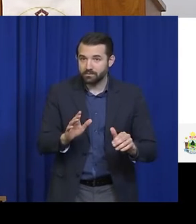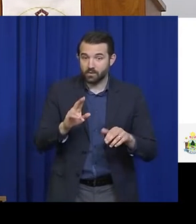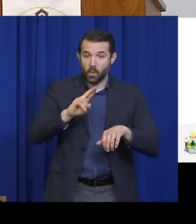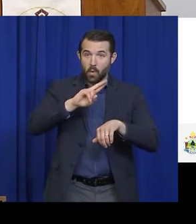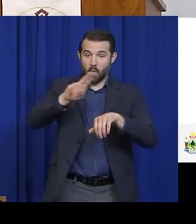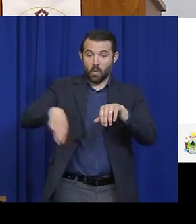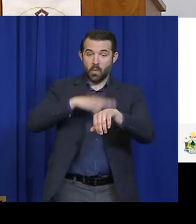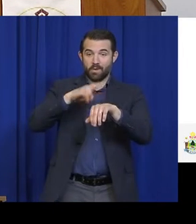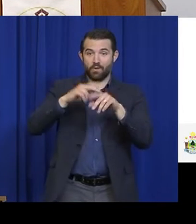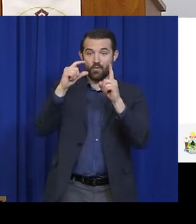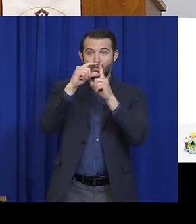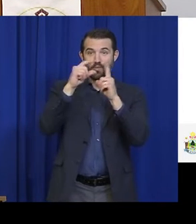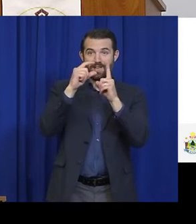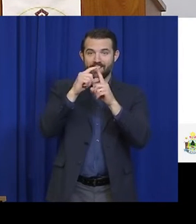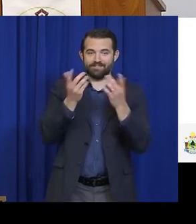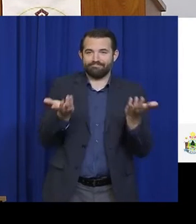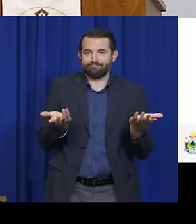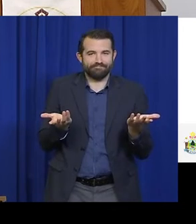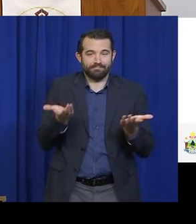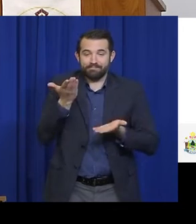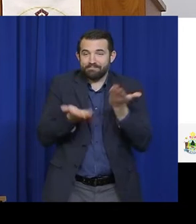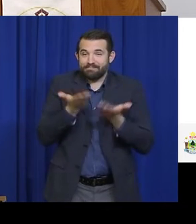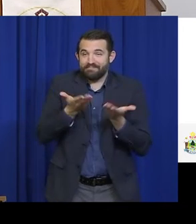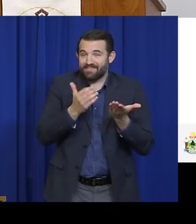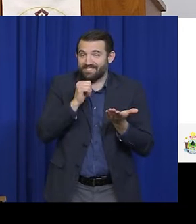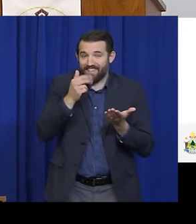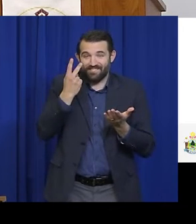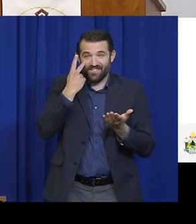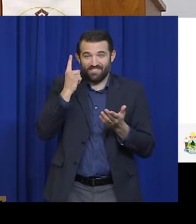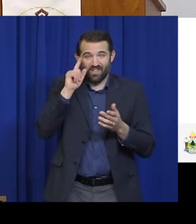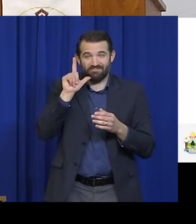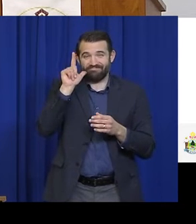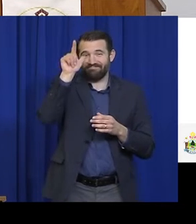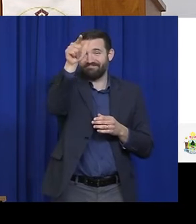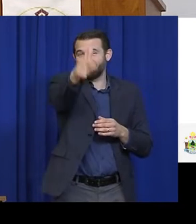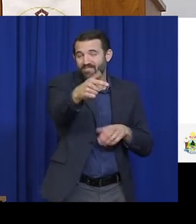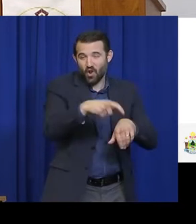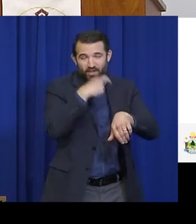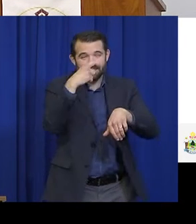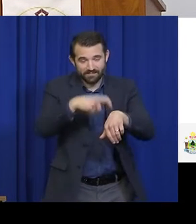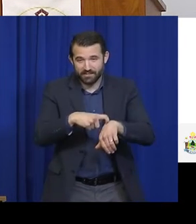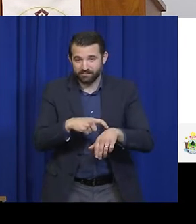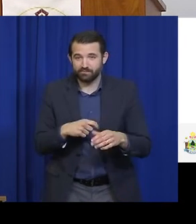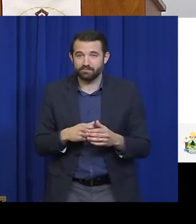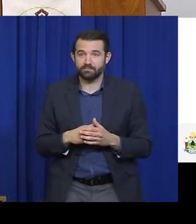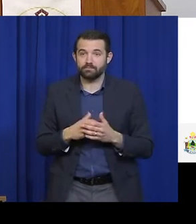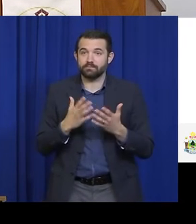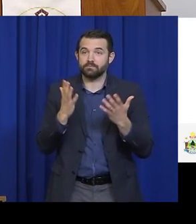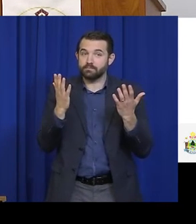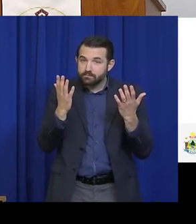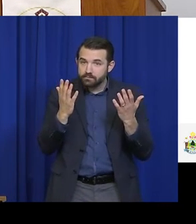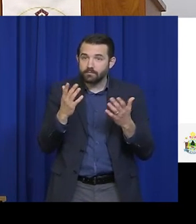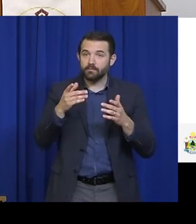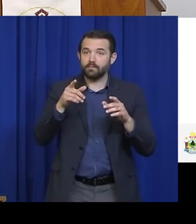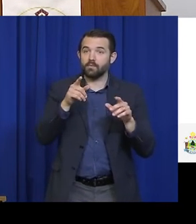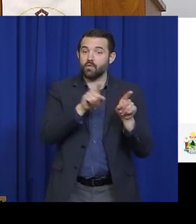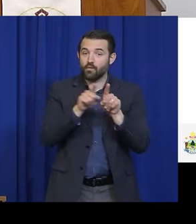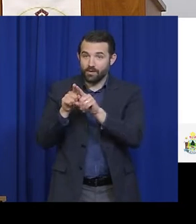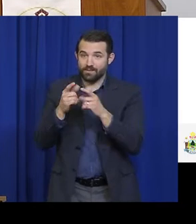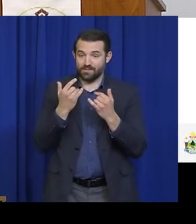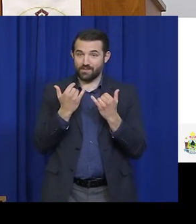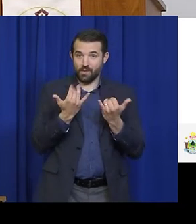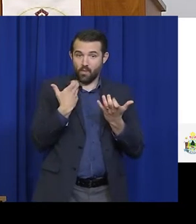and that they will likely not be normal anytime soon. And that with this plan, we are